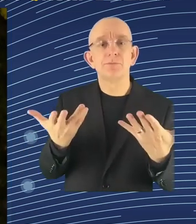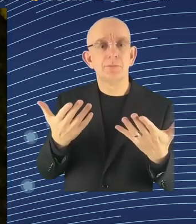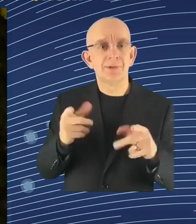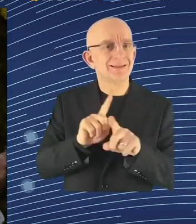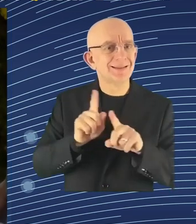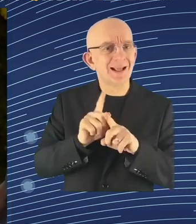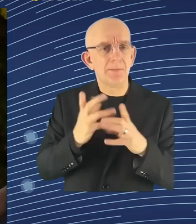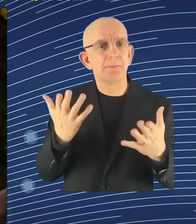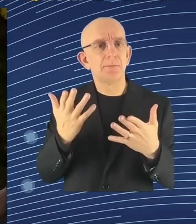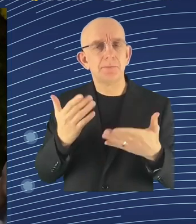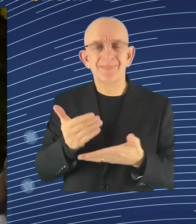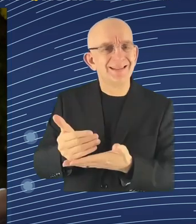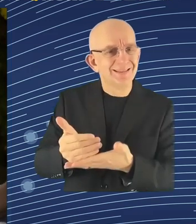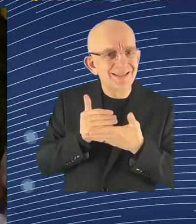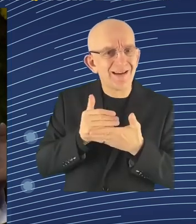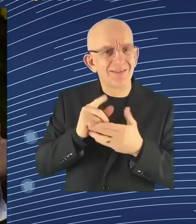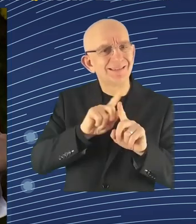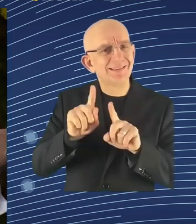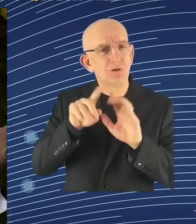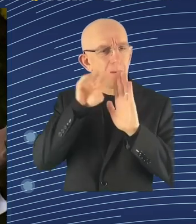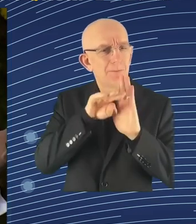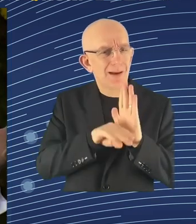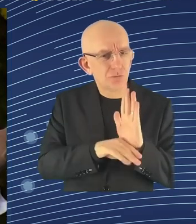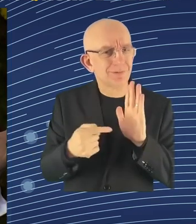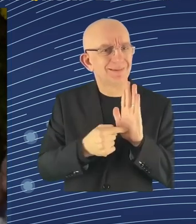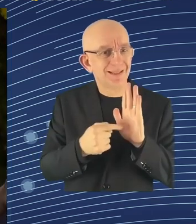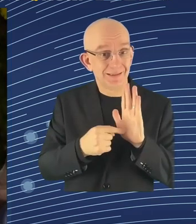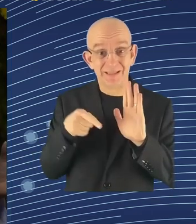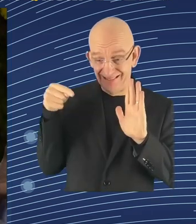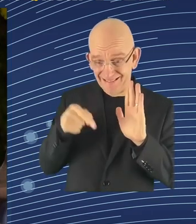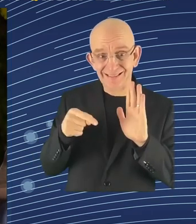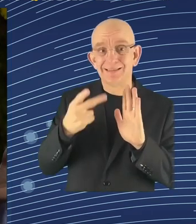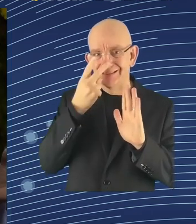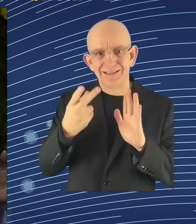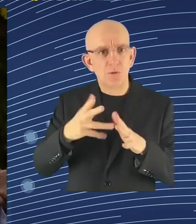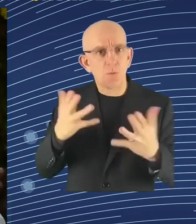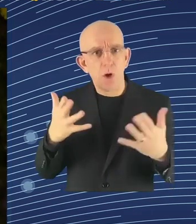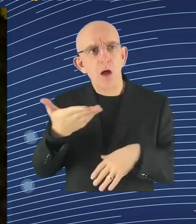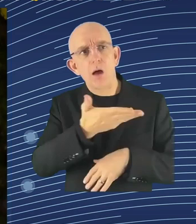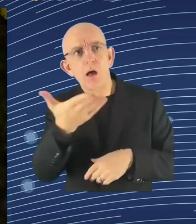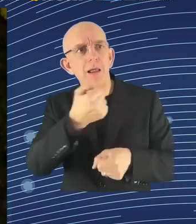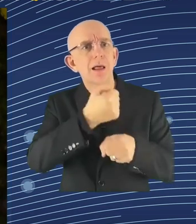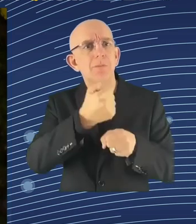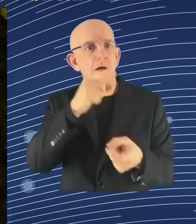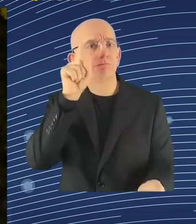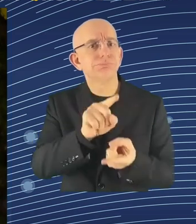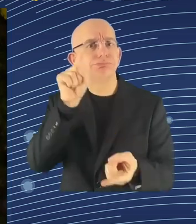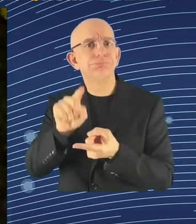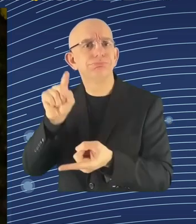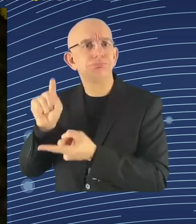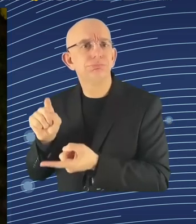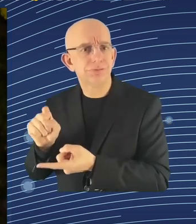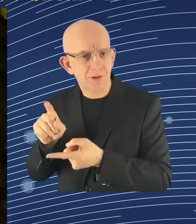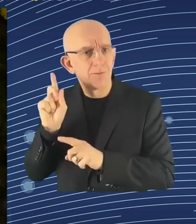risks as we heard already. The risk of algorithmic management. We have heard this already in the